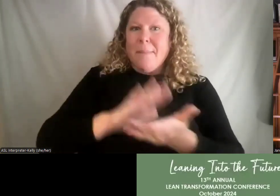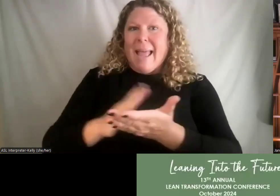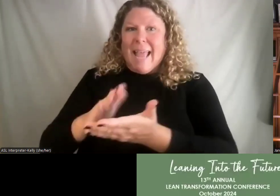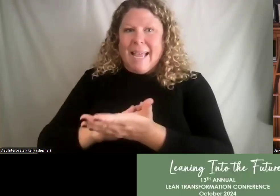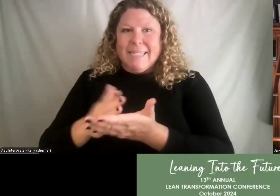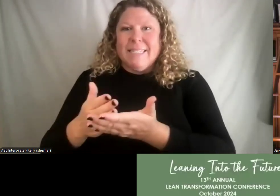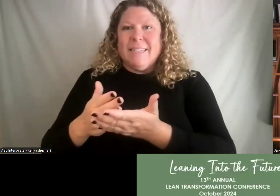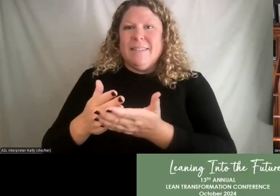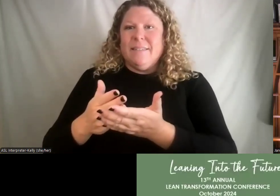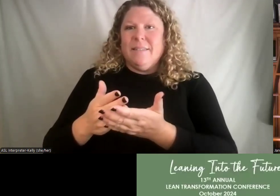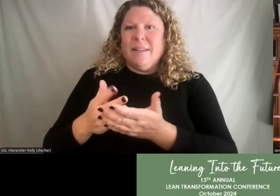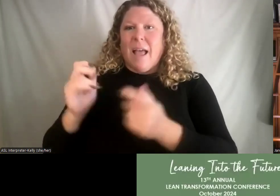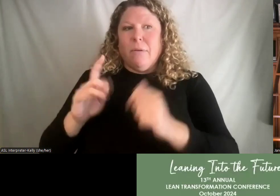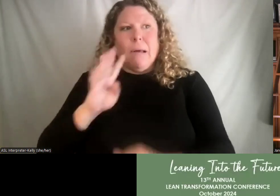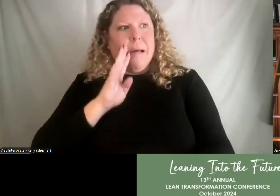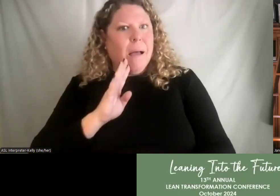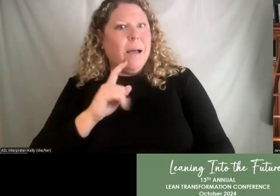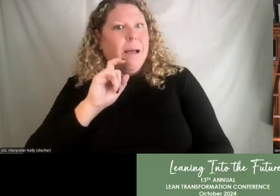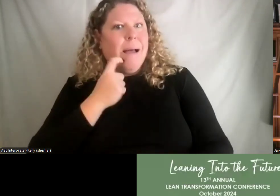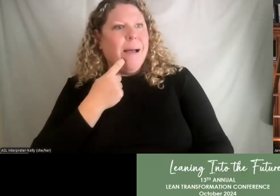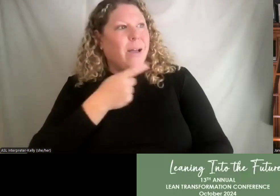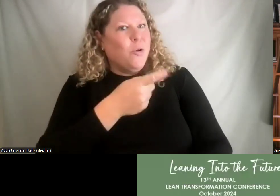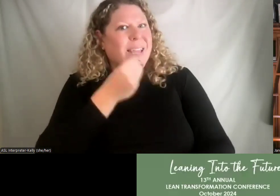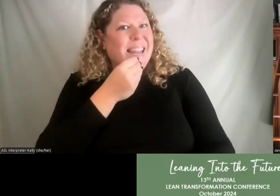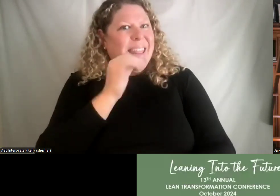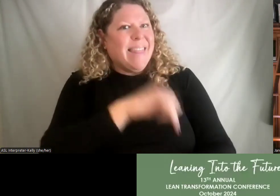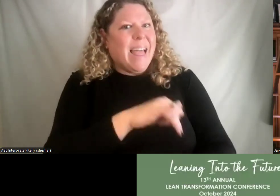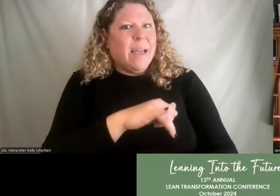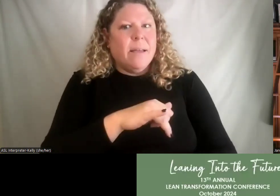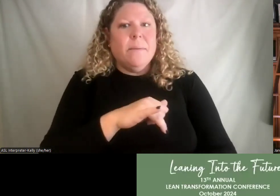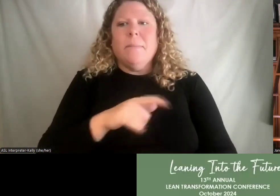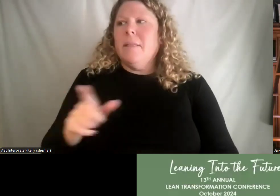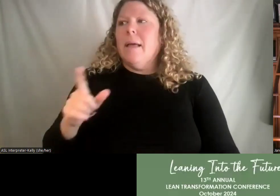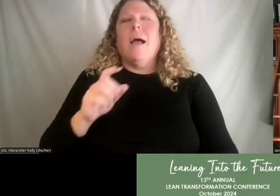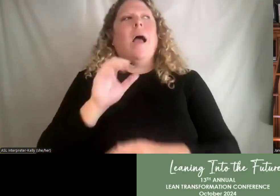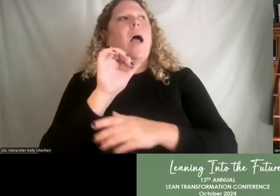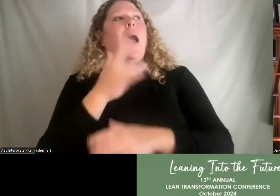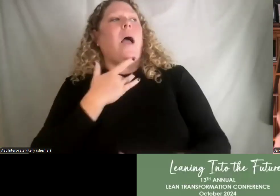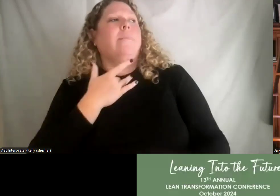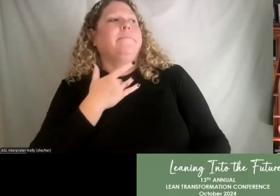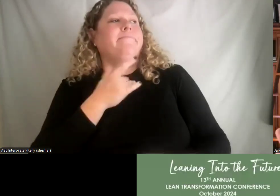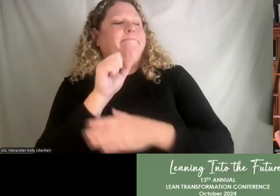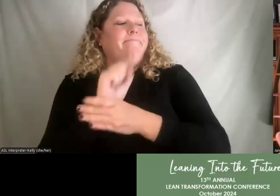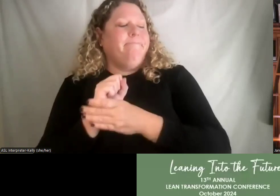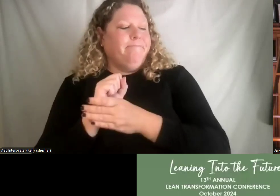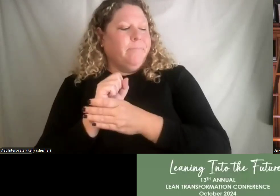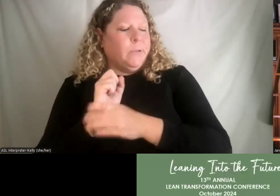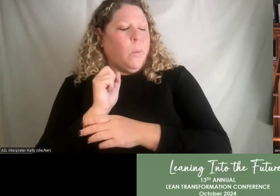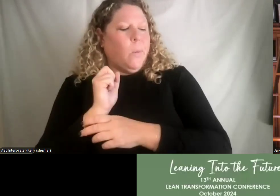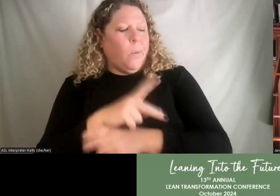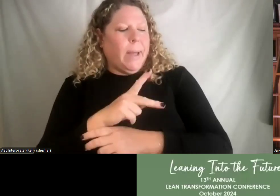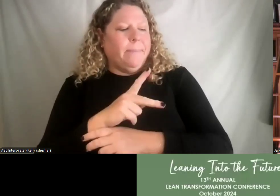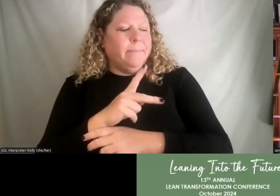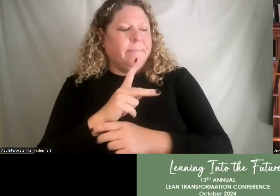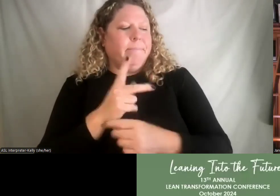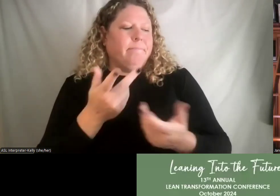And one, everybody was was jealous that I was eating those. But two, it made him teachable. So sometimes we have to allow somebody to fail so they can